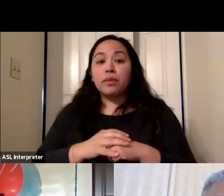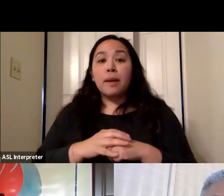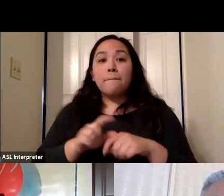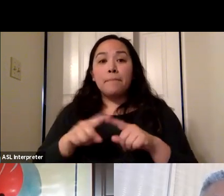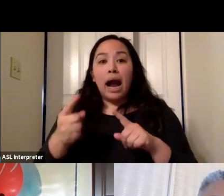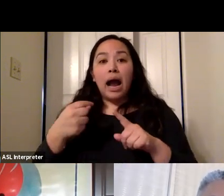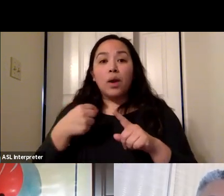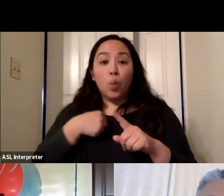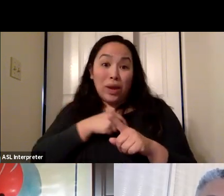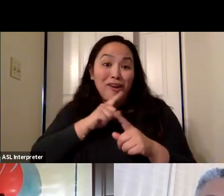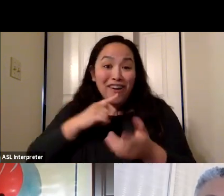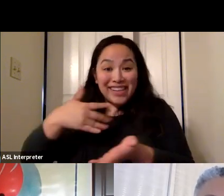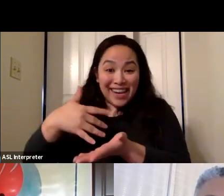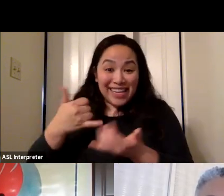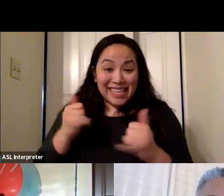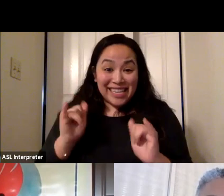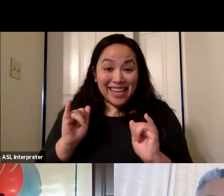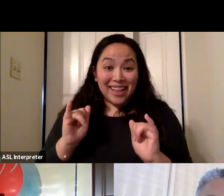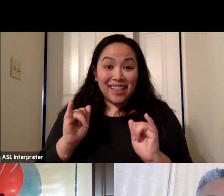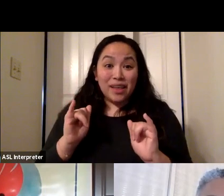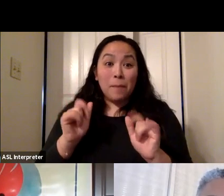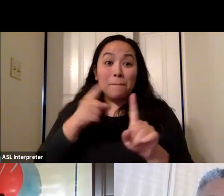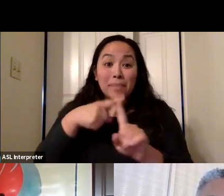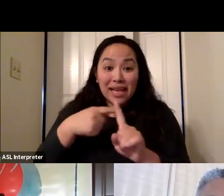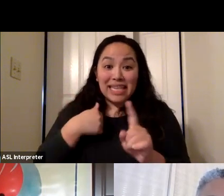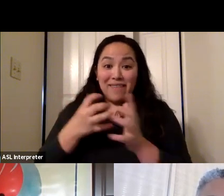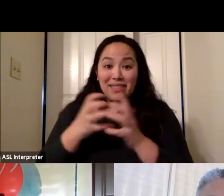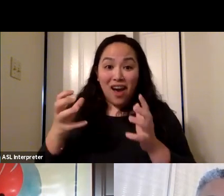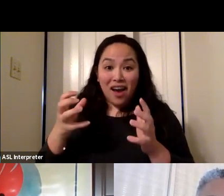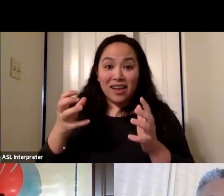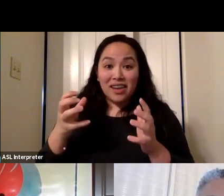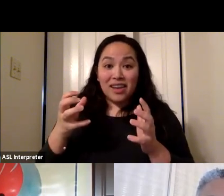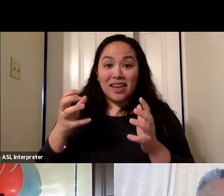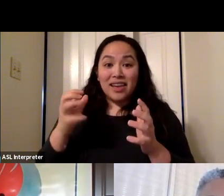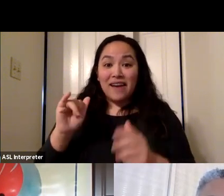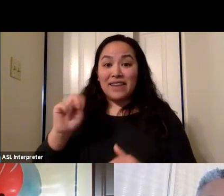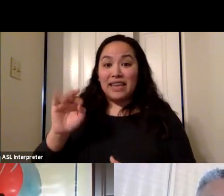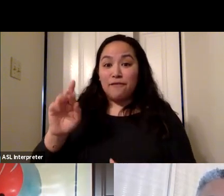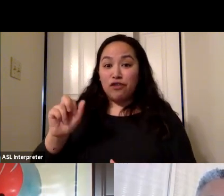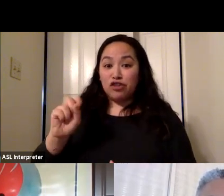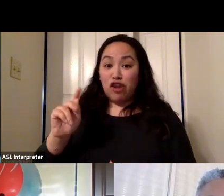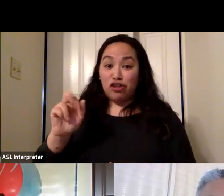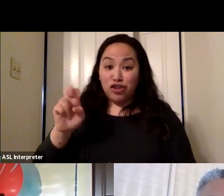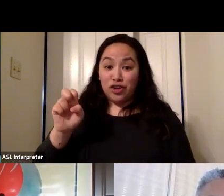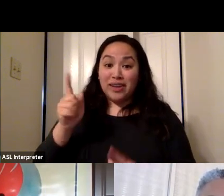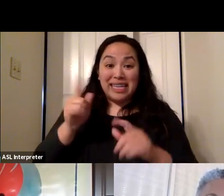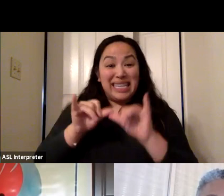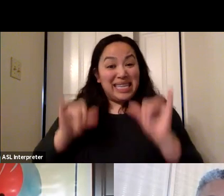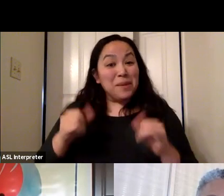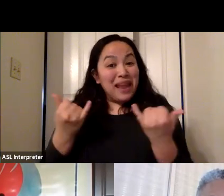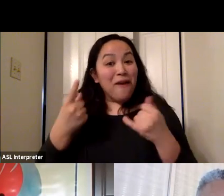that happen. And we'll have all this great infrastructure built to do mass vaccination delivery if and when that time comes.